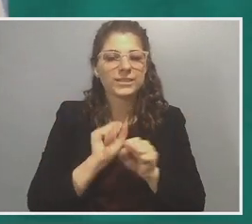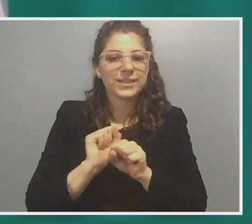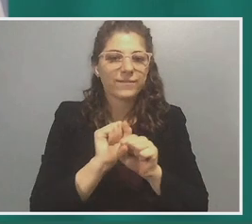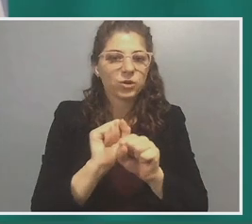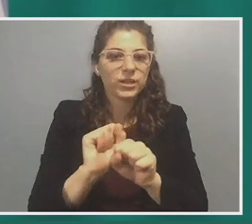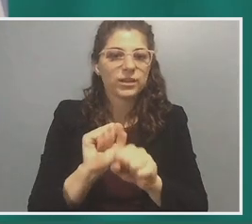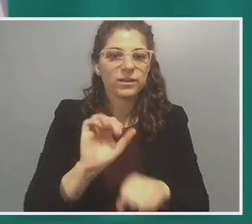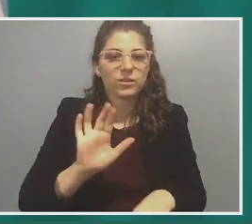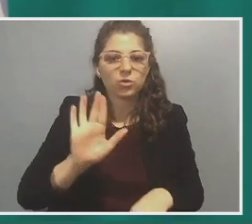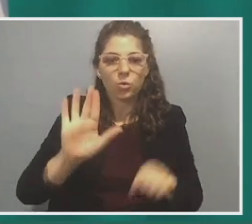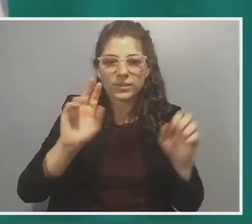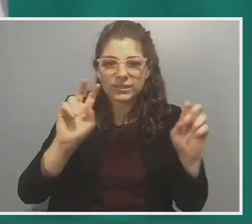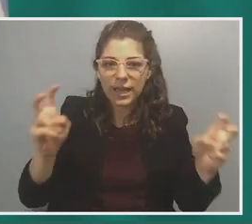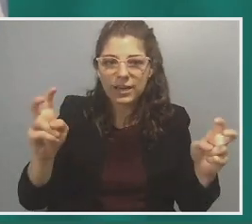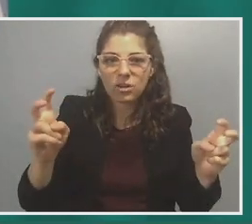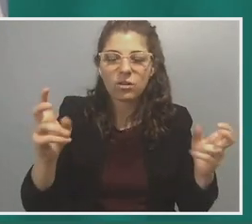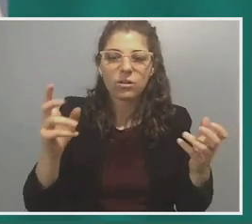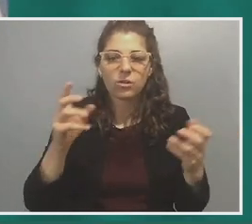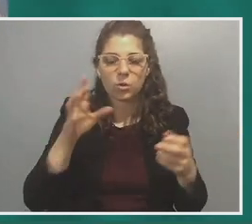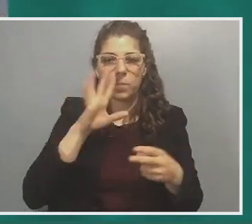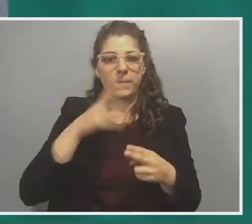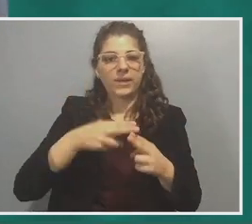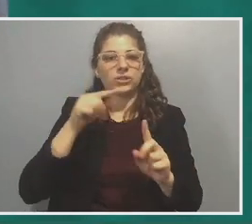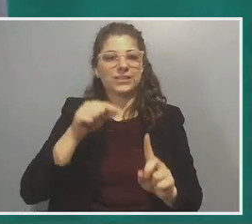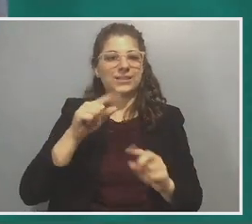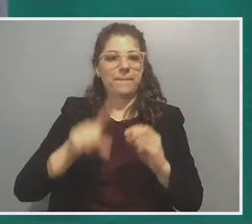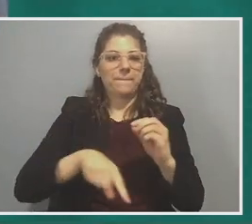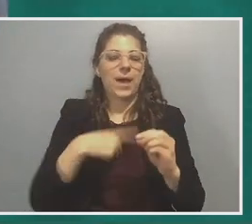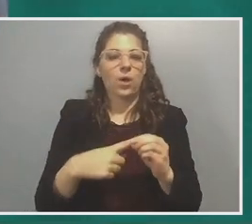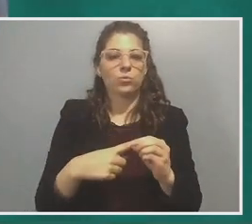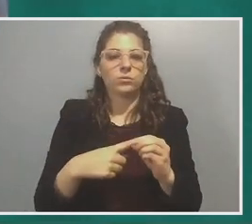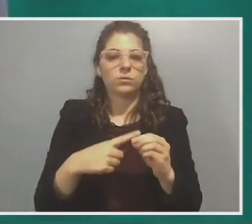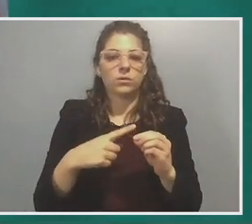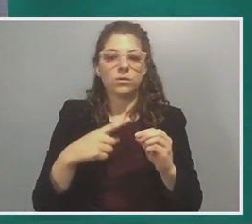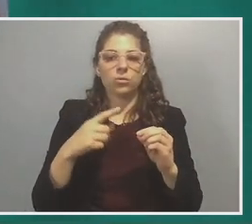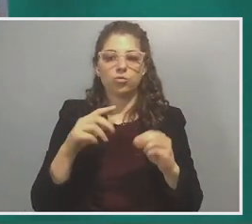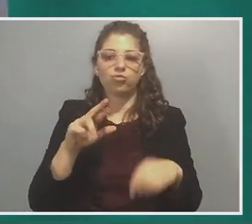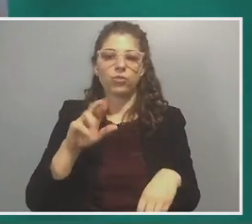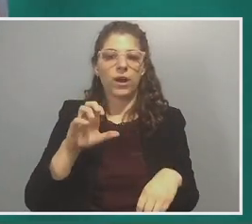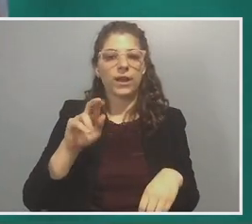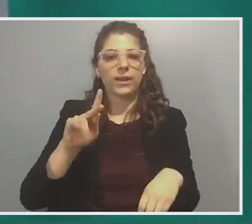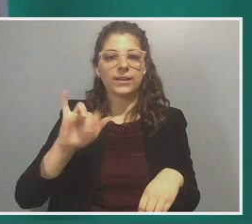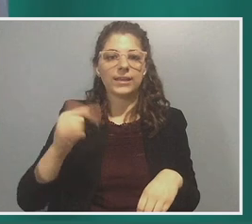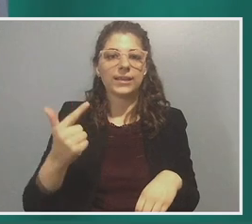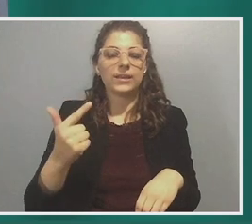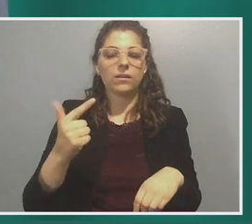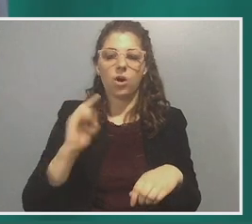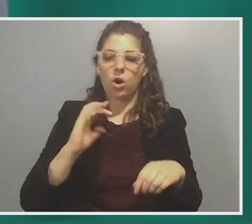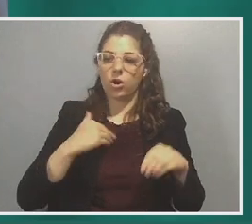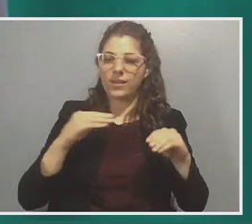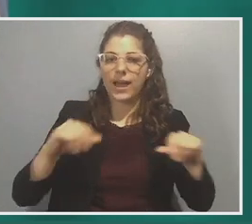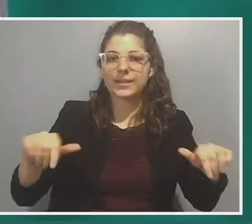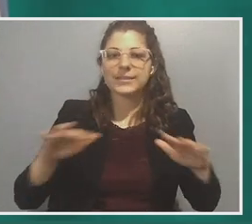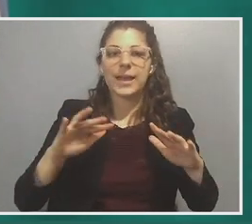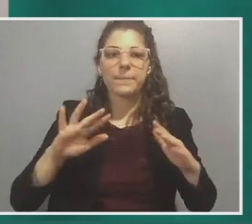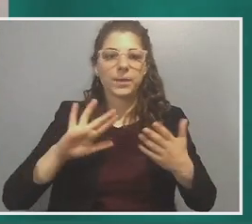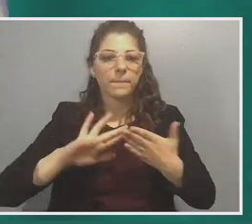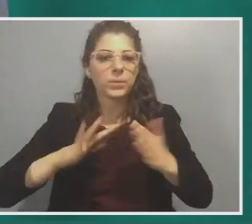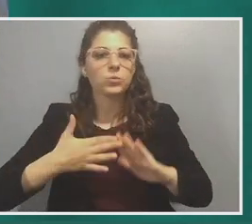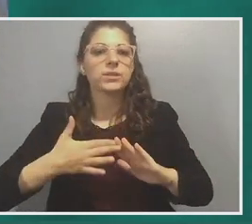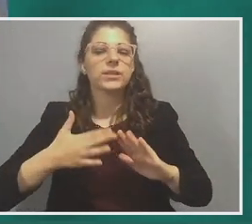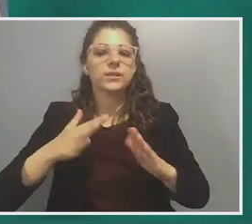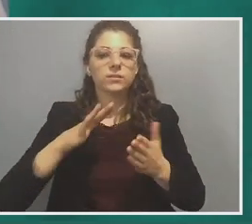your title? You know, you mentioned this being about a reckoning with slavery in our landscape, in our communities, our schools,